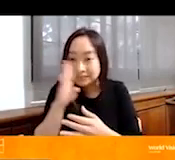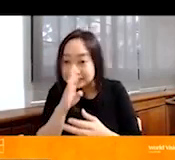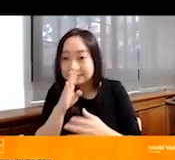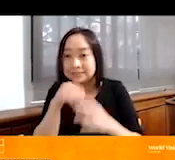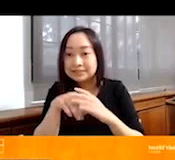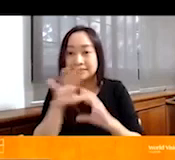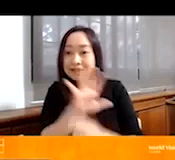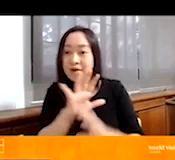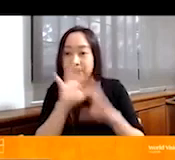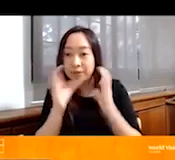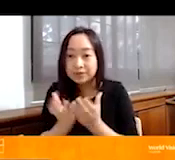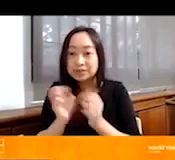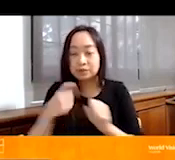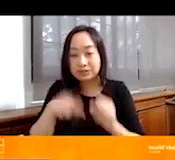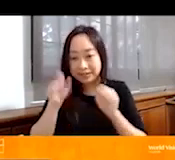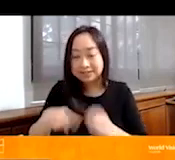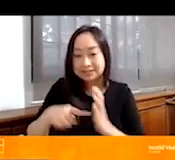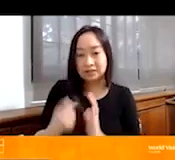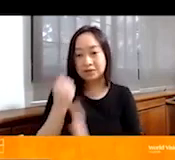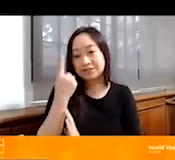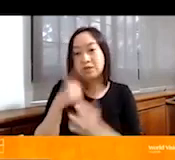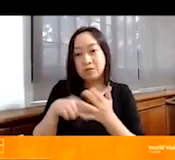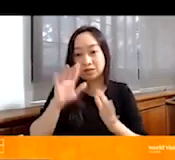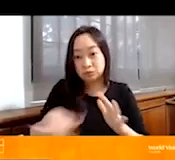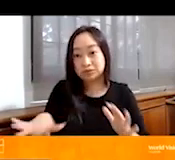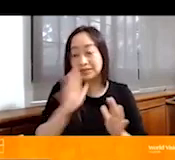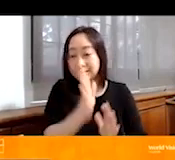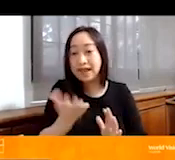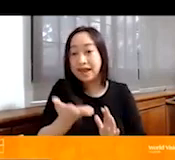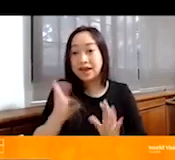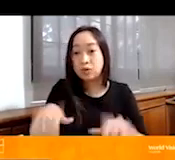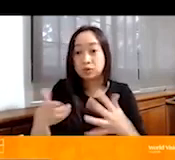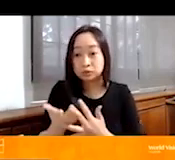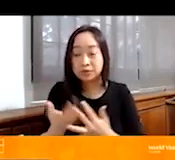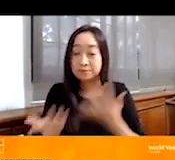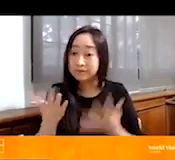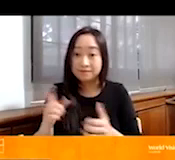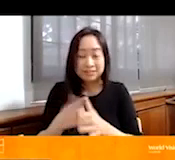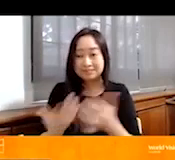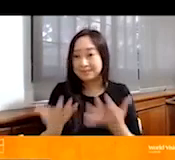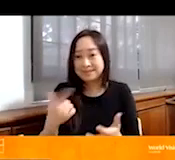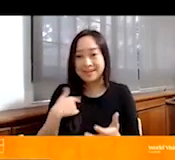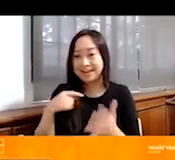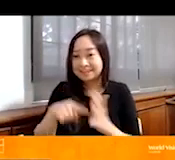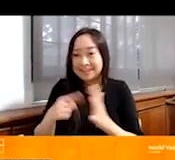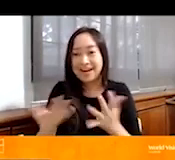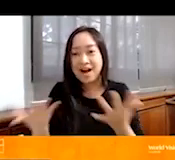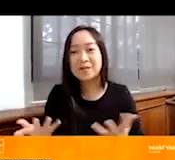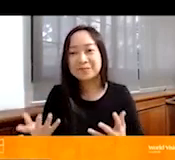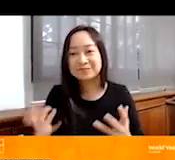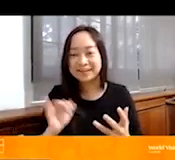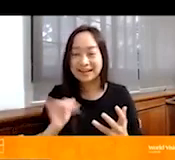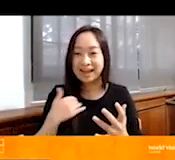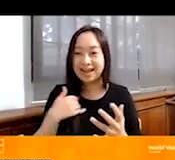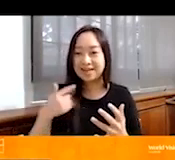world, so that we can even begin to understand what they're going through. So, maybe first of all, let me just kick off by having our